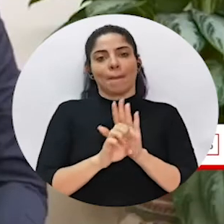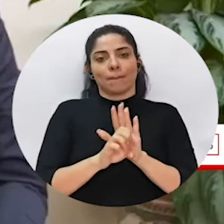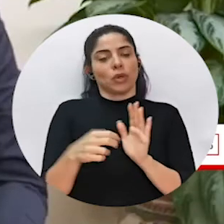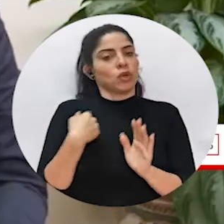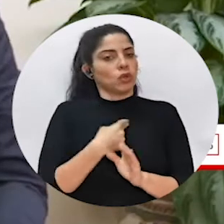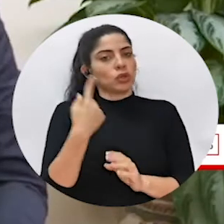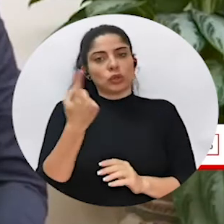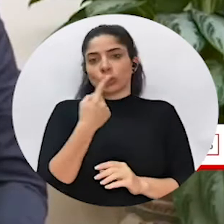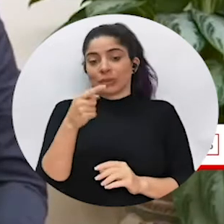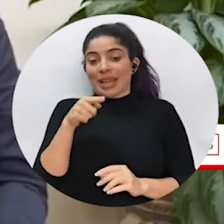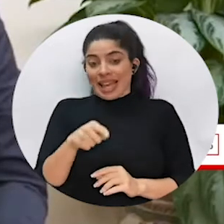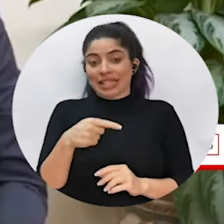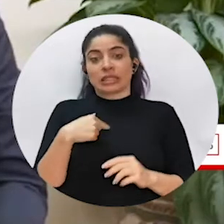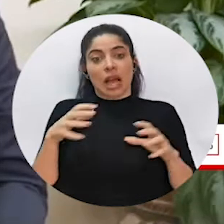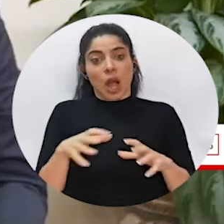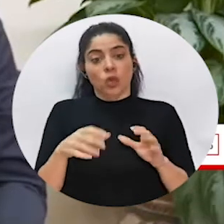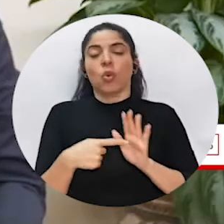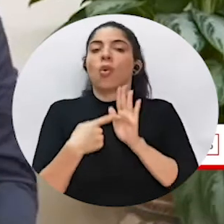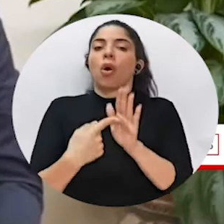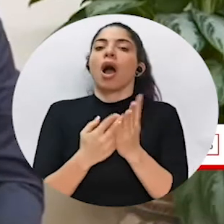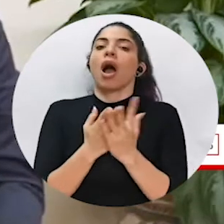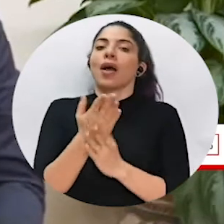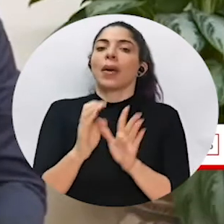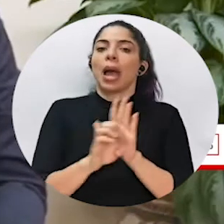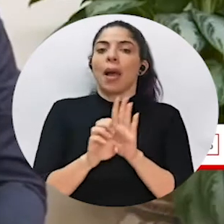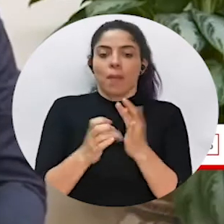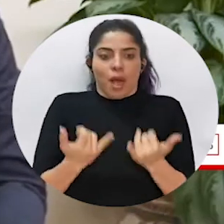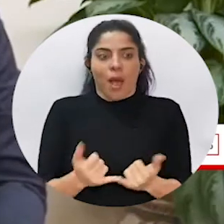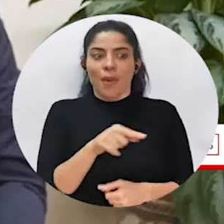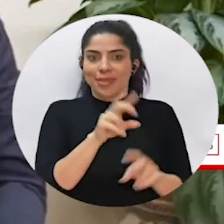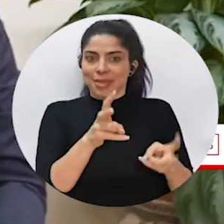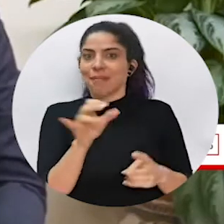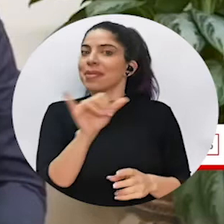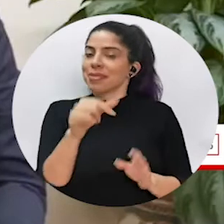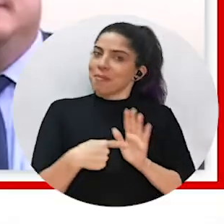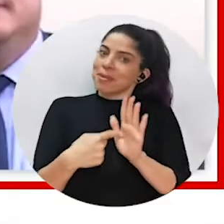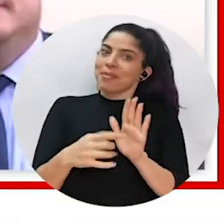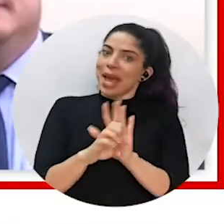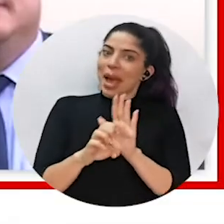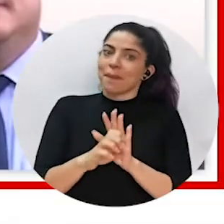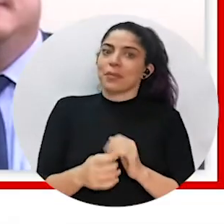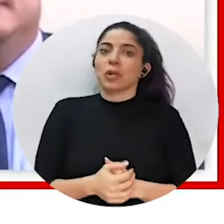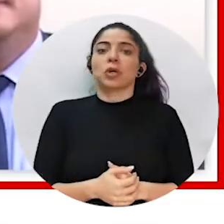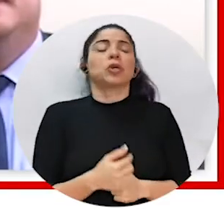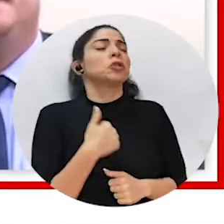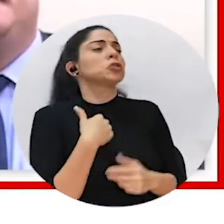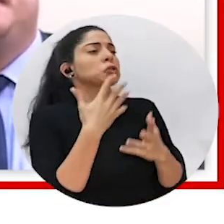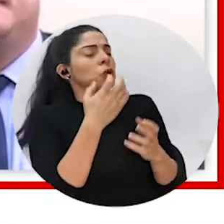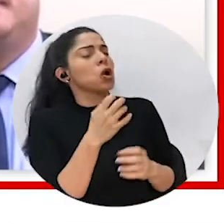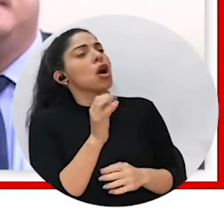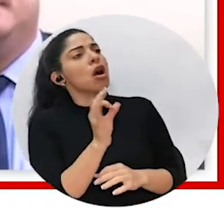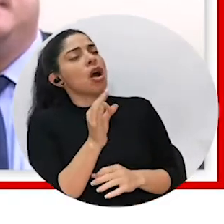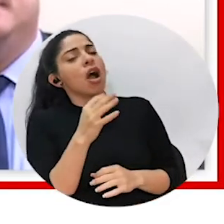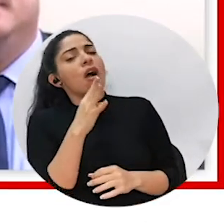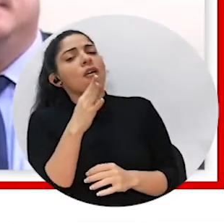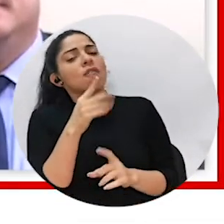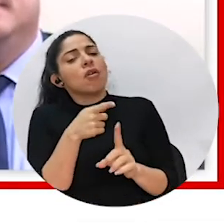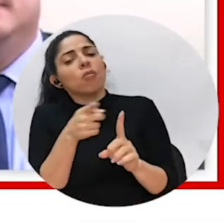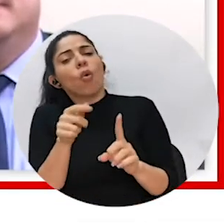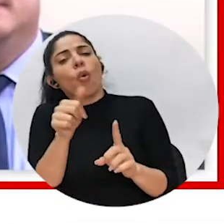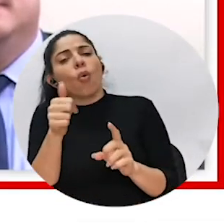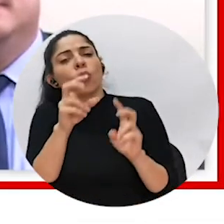to lead by example, and I believe this is what we're doing now as well. I want to shift gears a little bit and